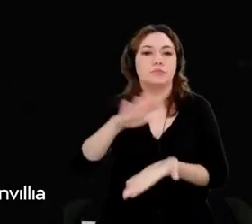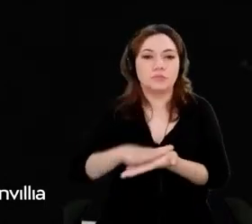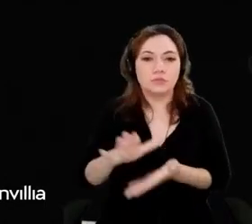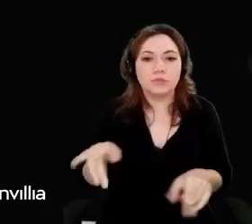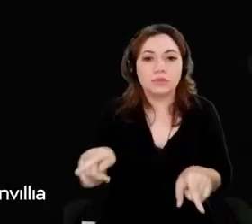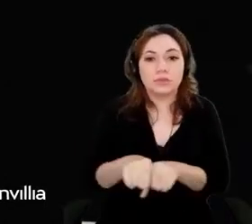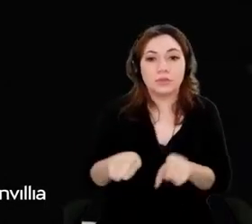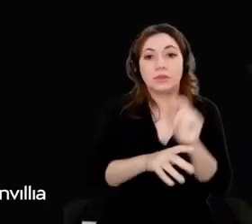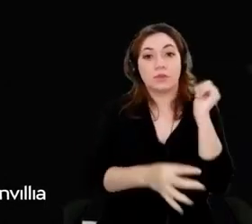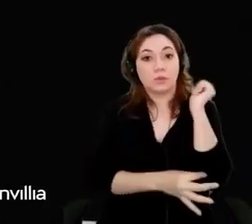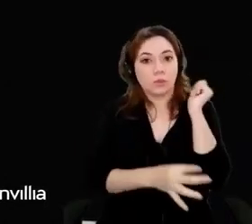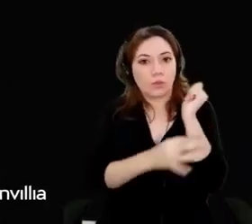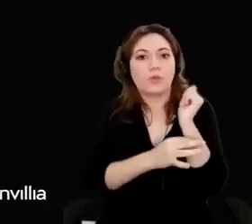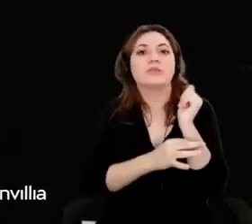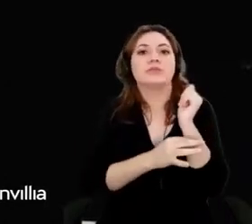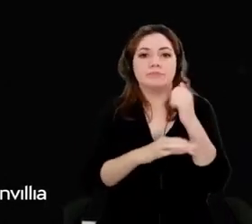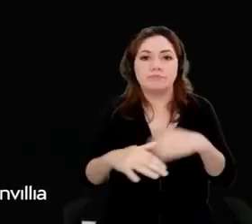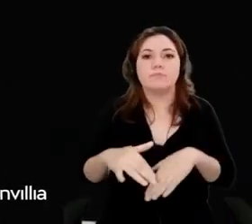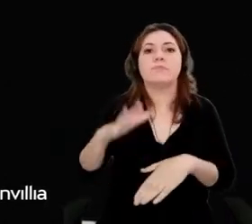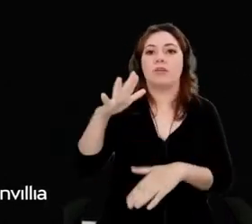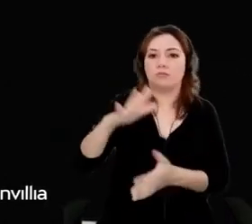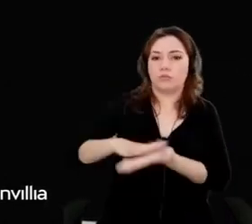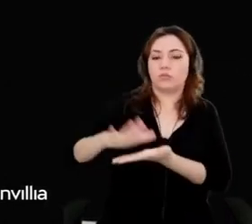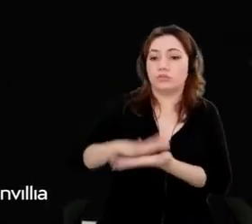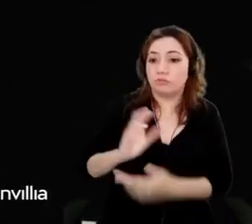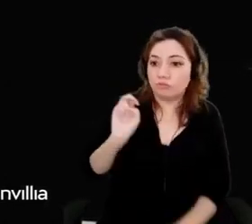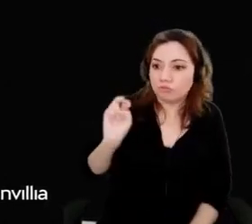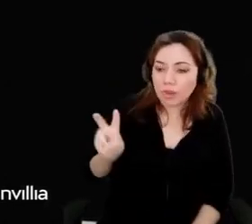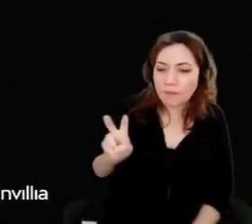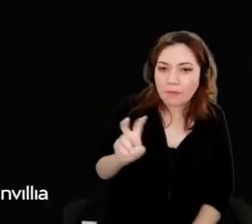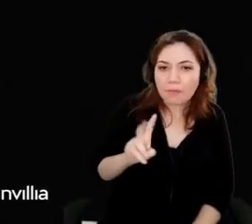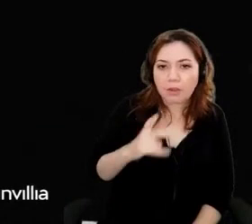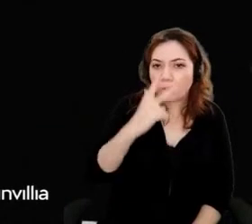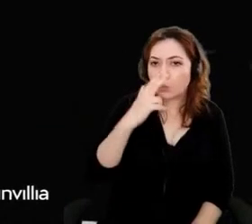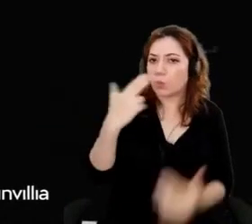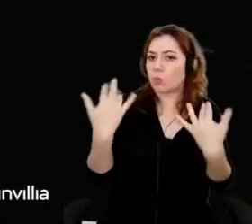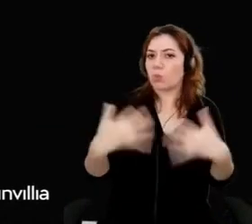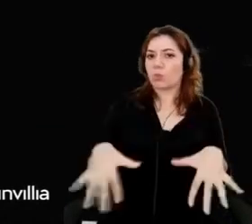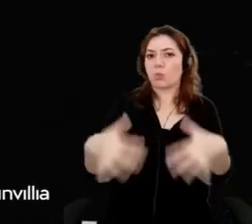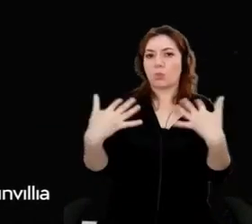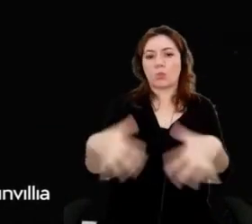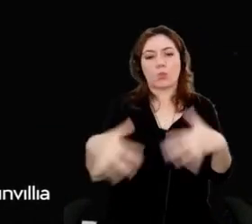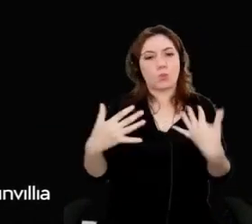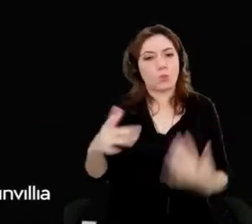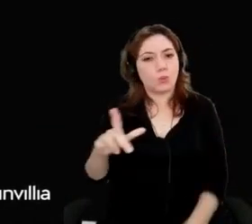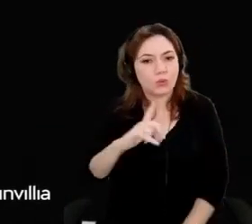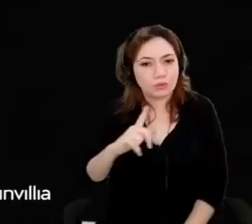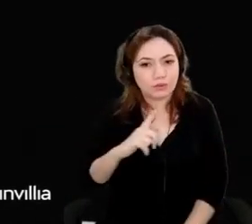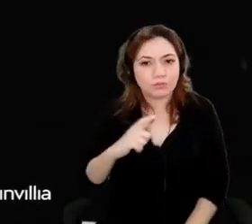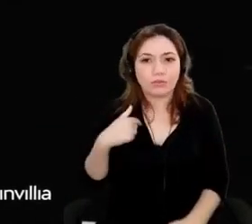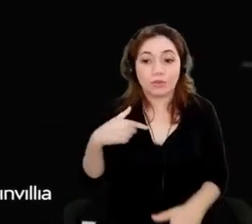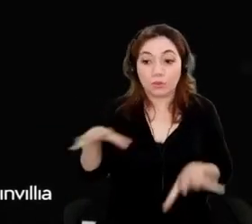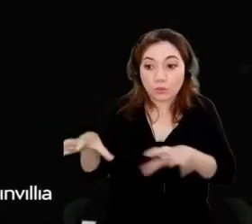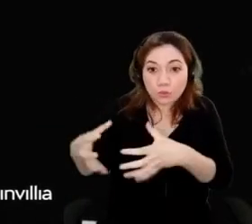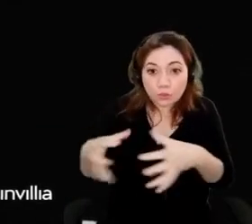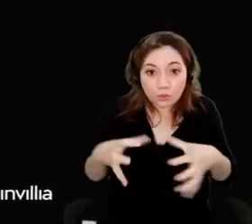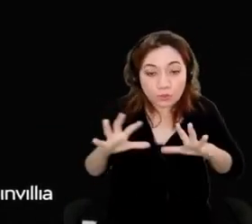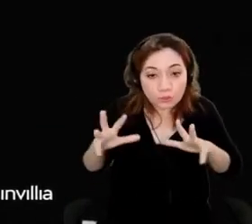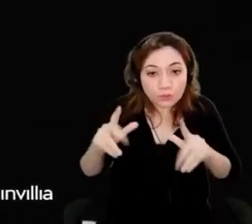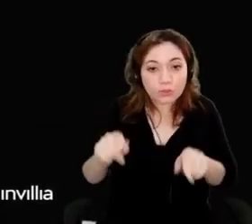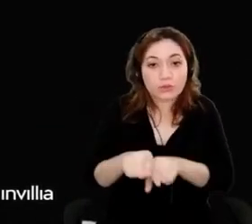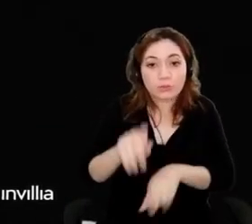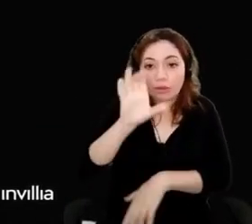This is very exciting. Huge thanks to all of our teams and customers who have been